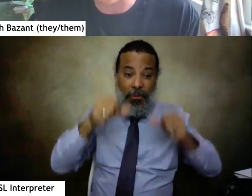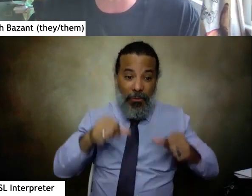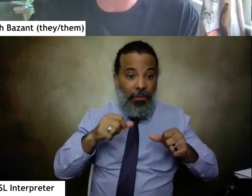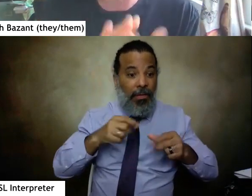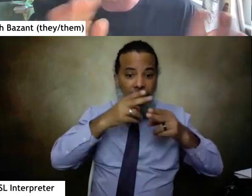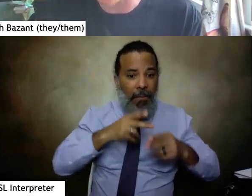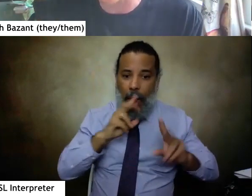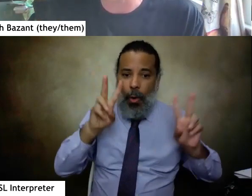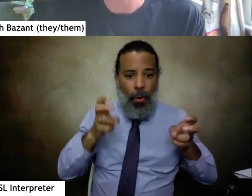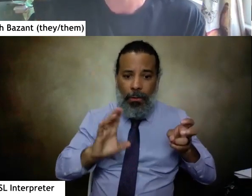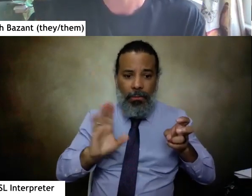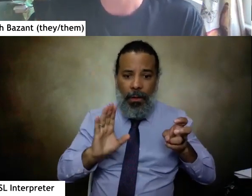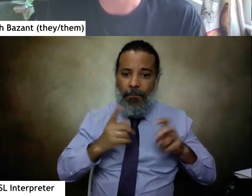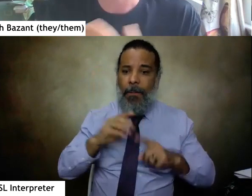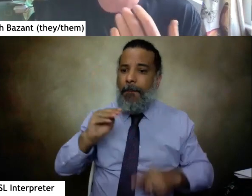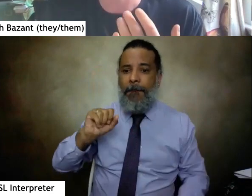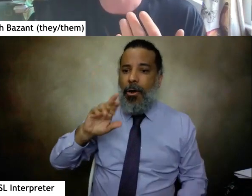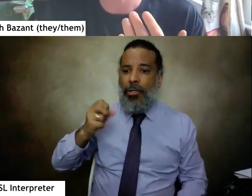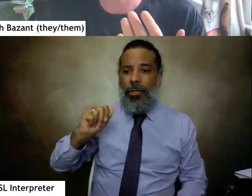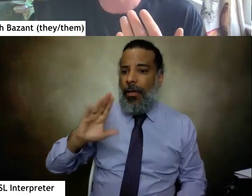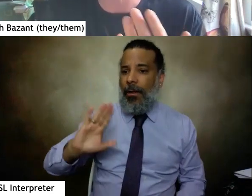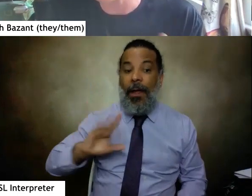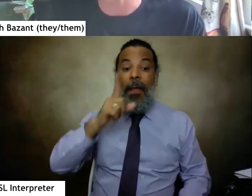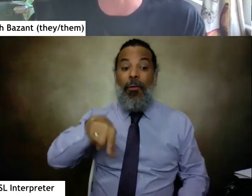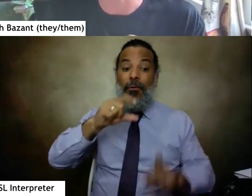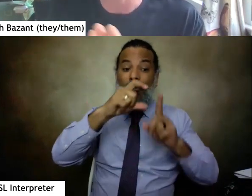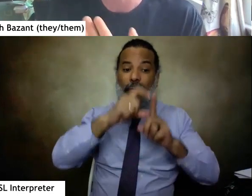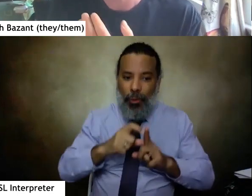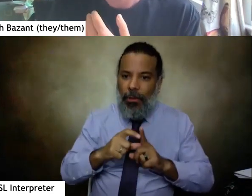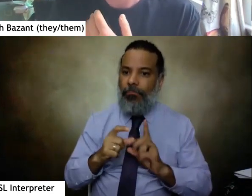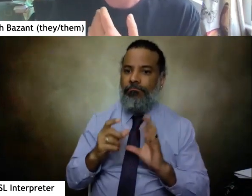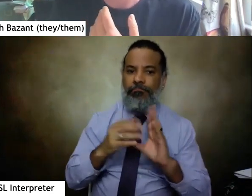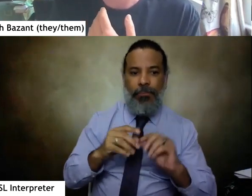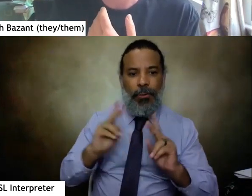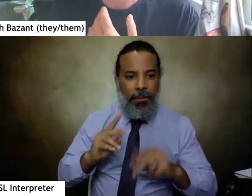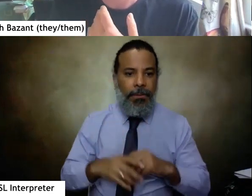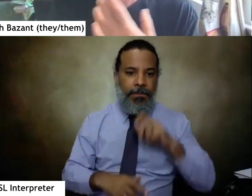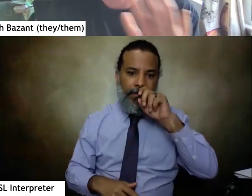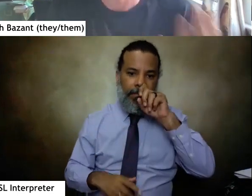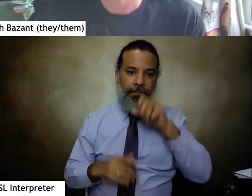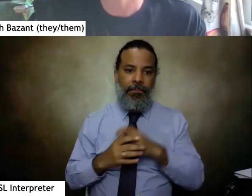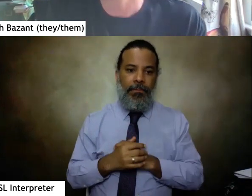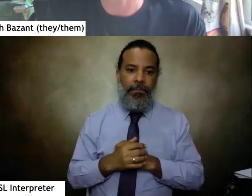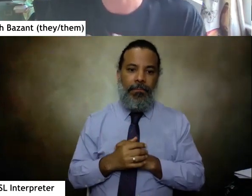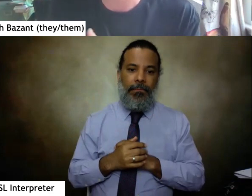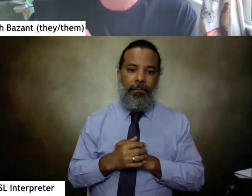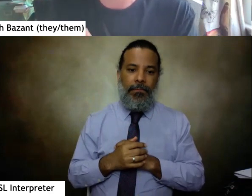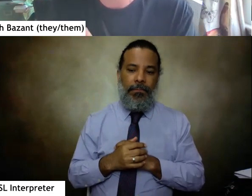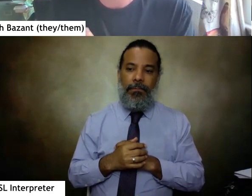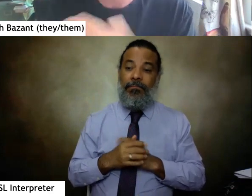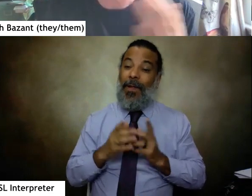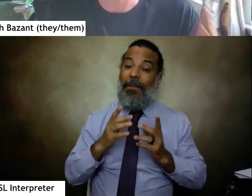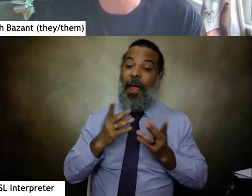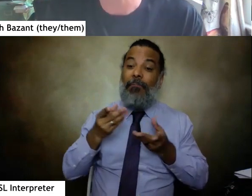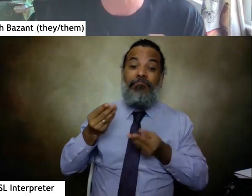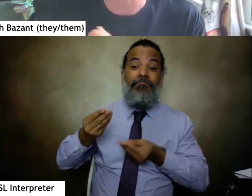quotes of Marsha, but the words spoke to people. And they traveled.